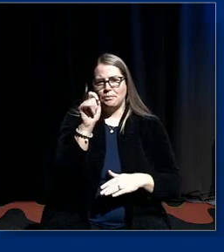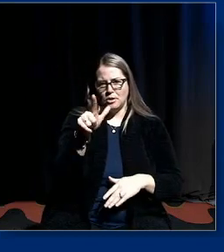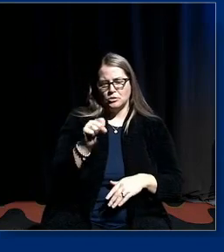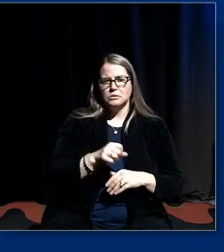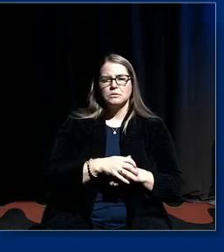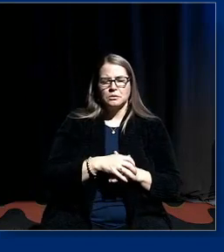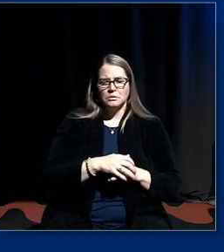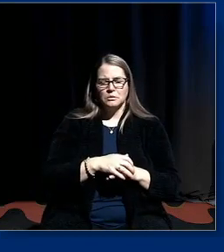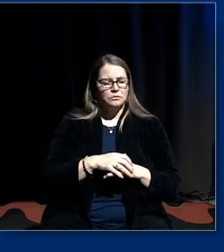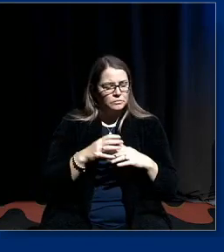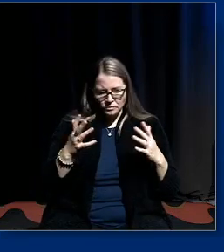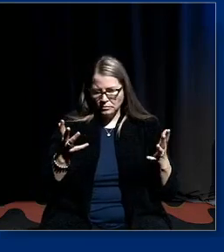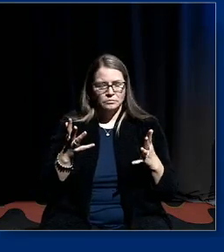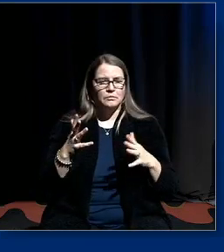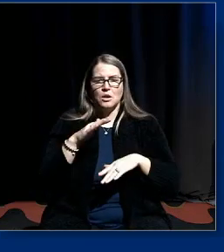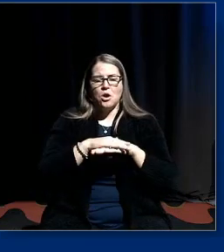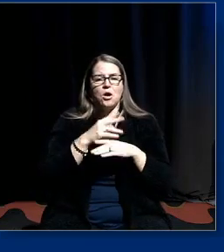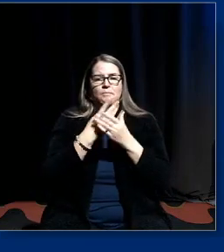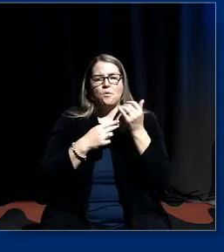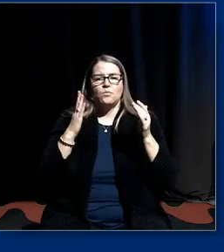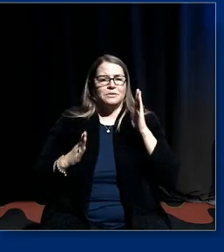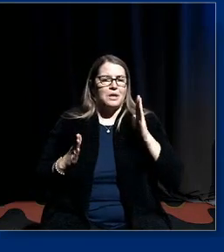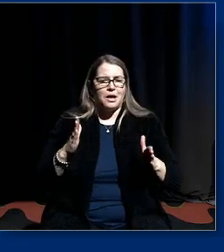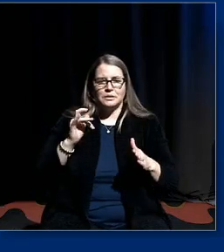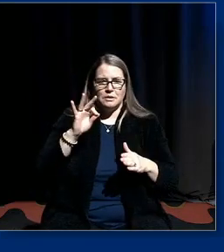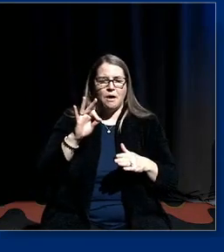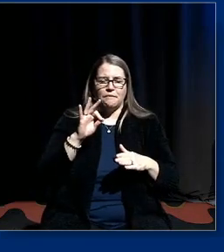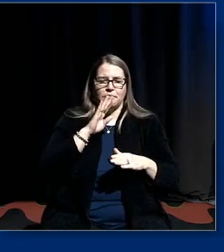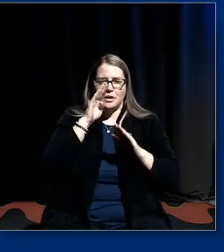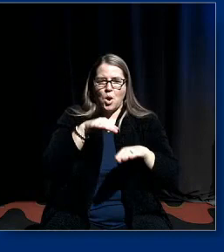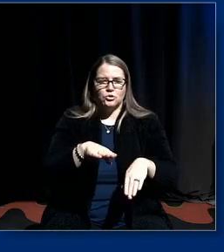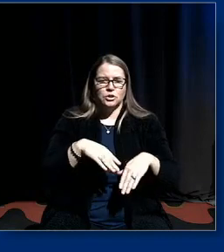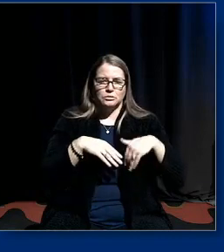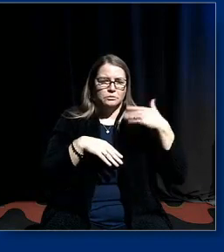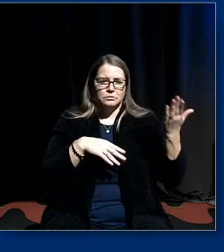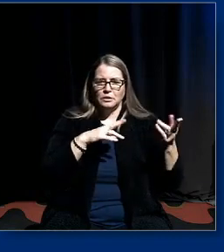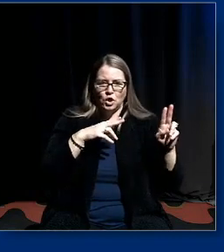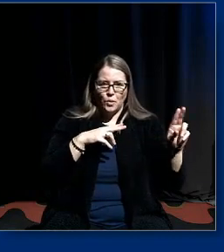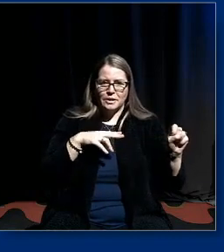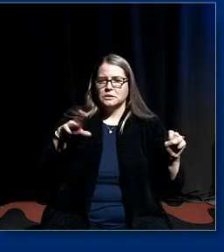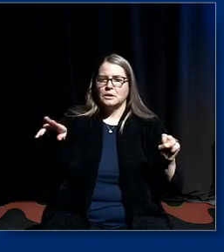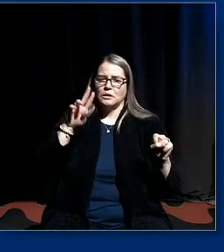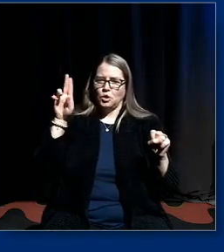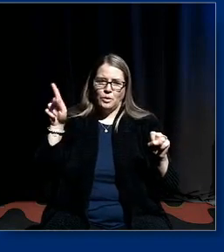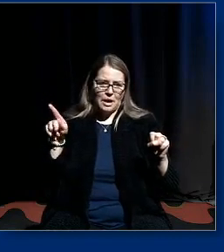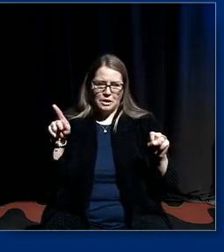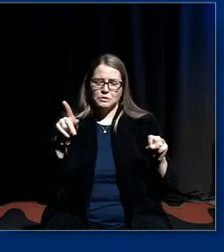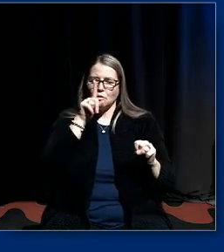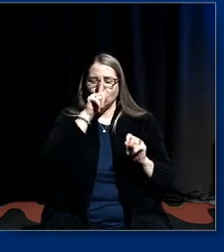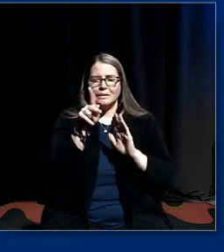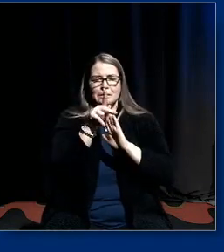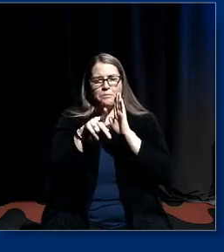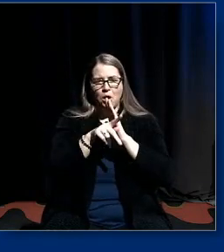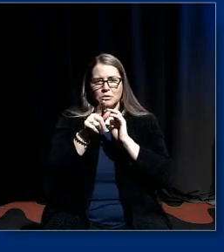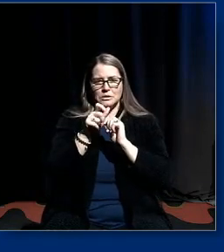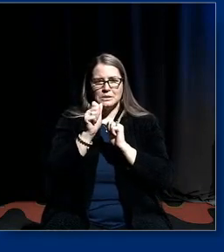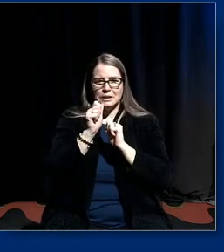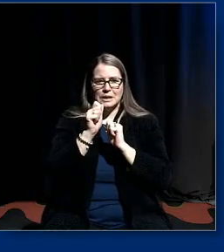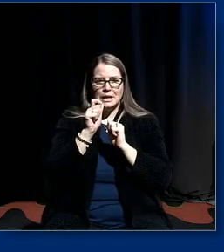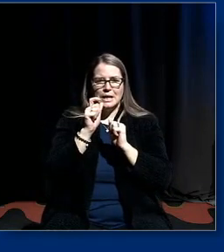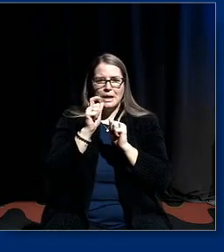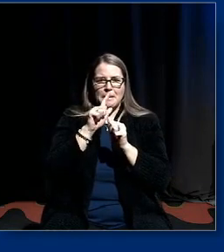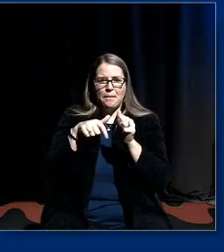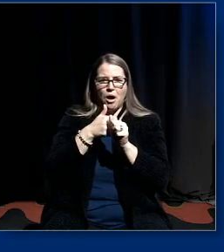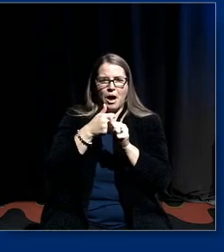center of that and again on both sides of the atlantic so the um just simply the policy around bathrooms for this conference